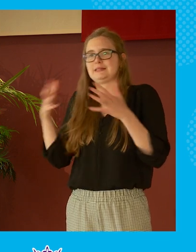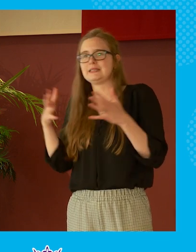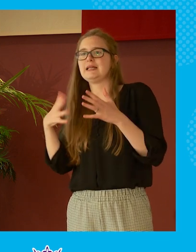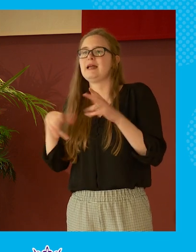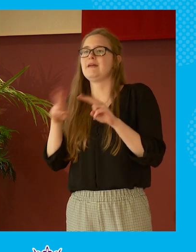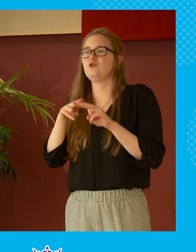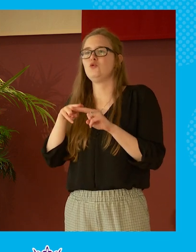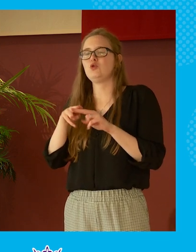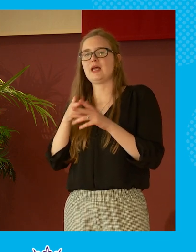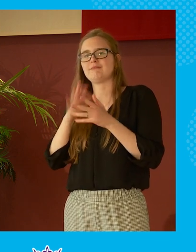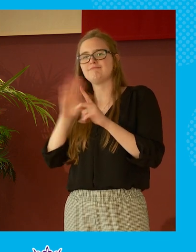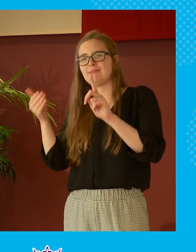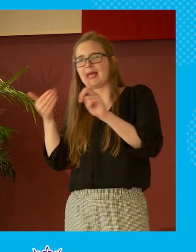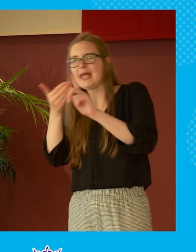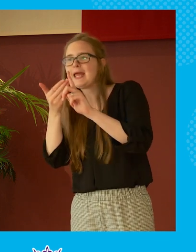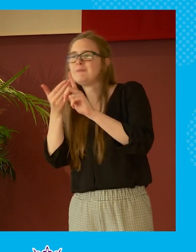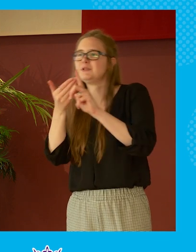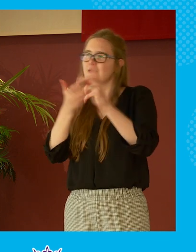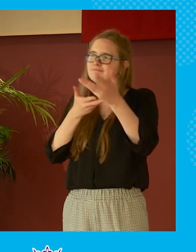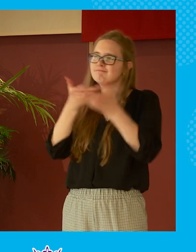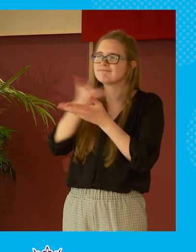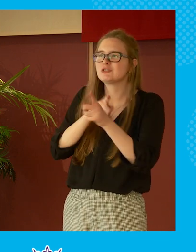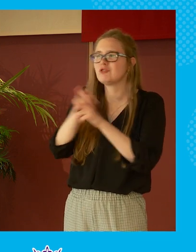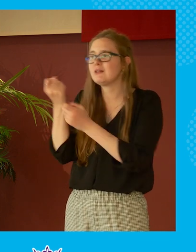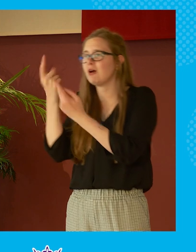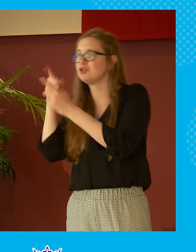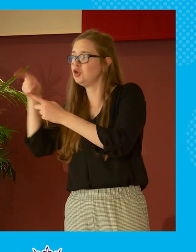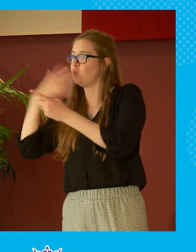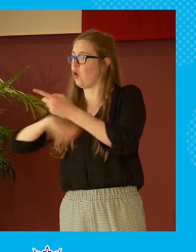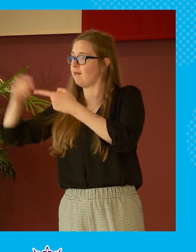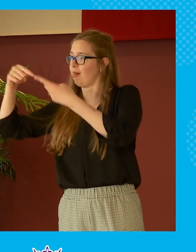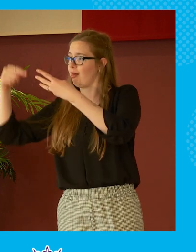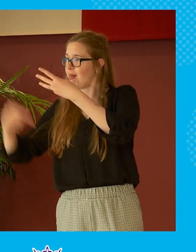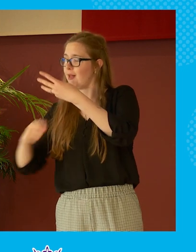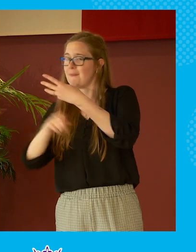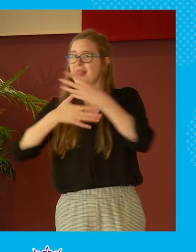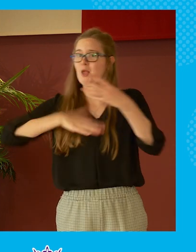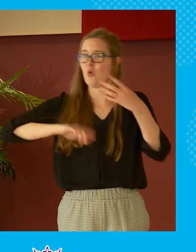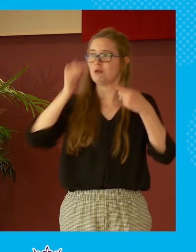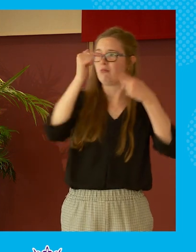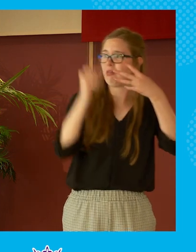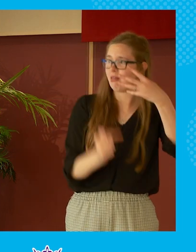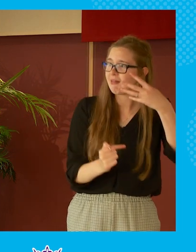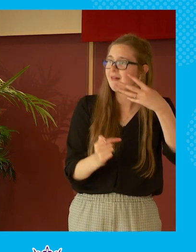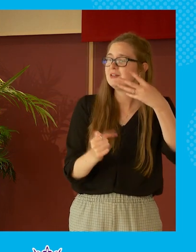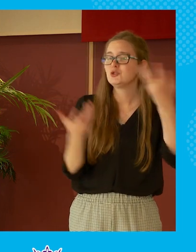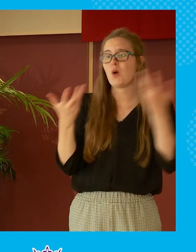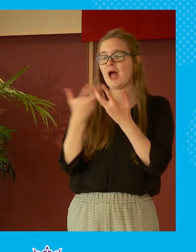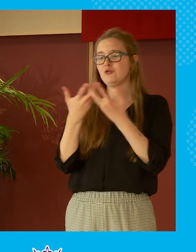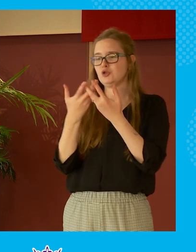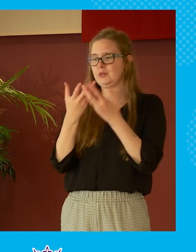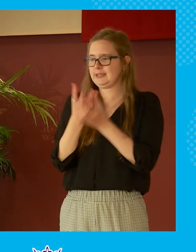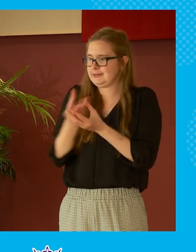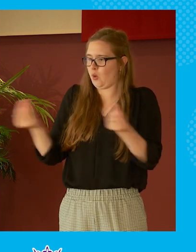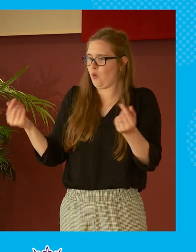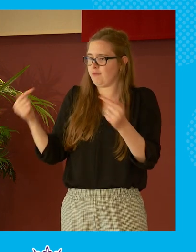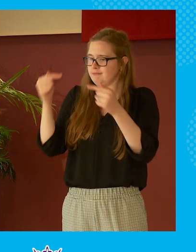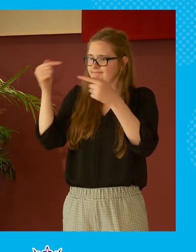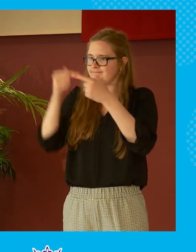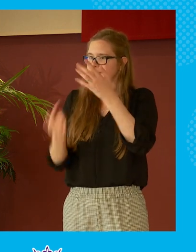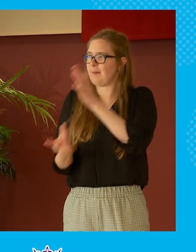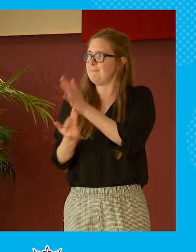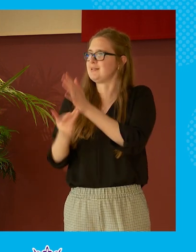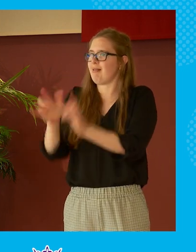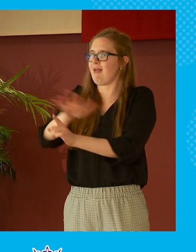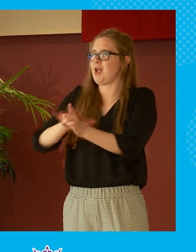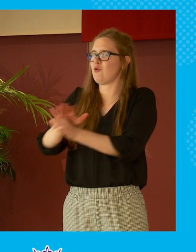towards that middle ground to try and understand that yes you want xyz but they want abc so what can we do to try and get to that middle